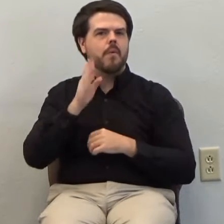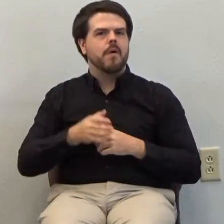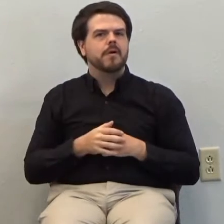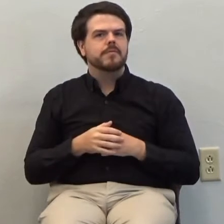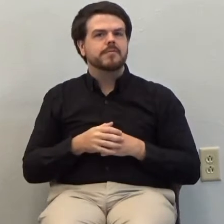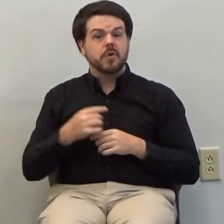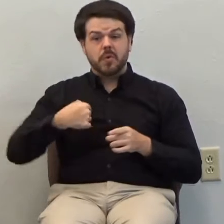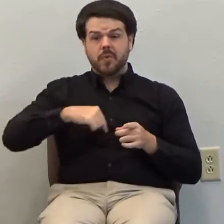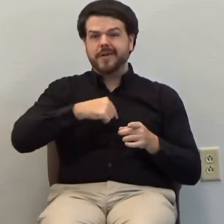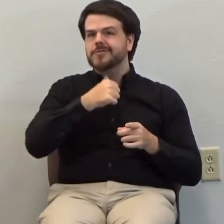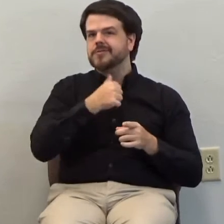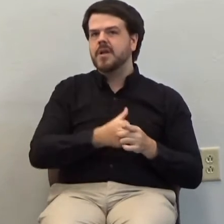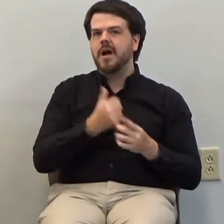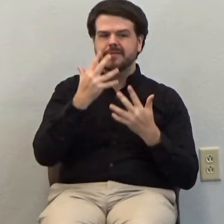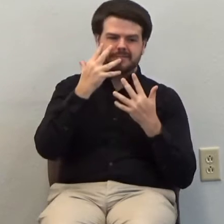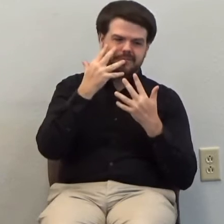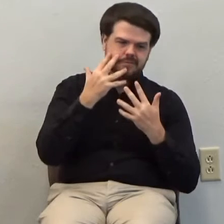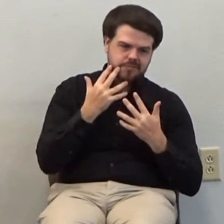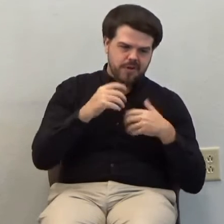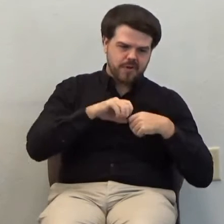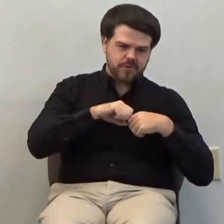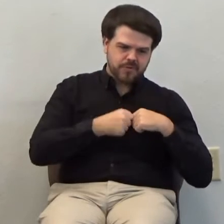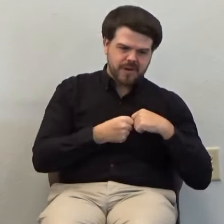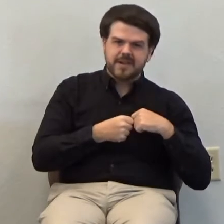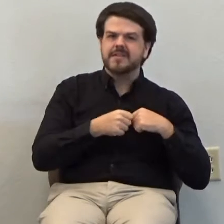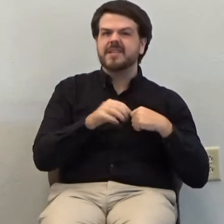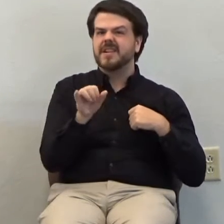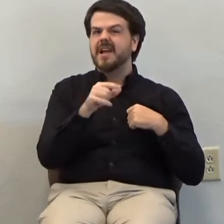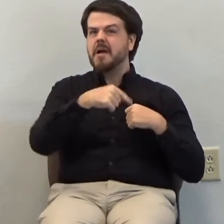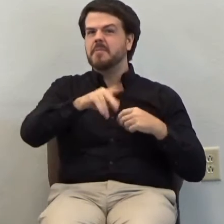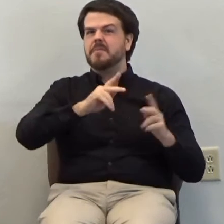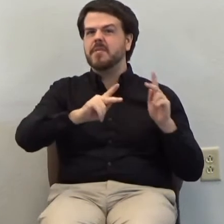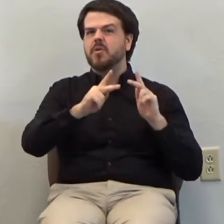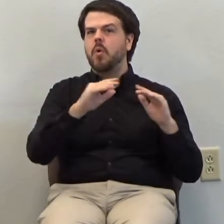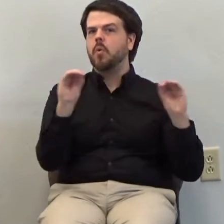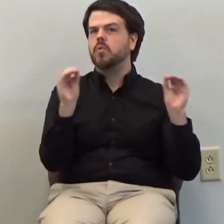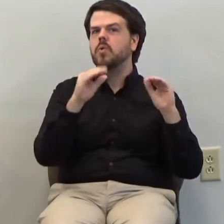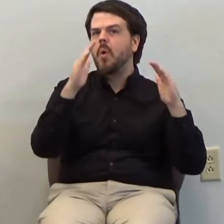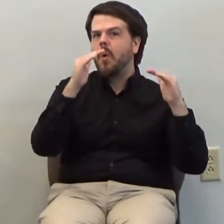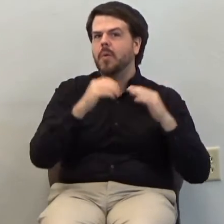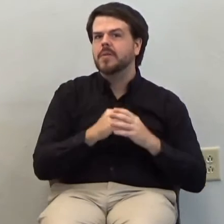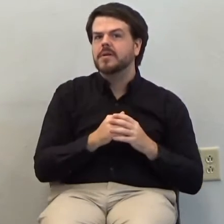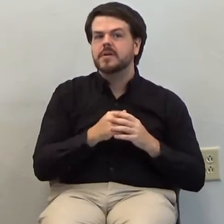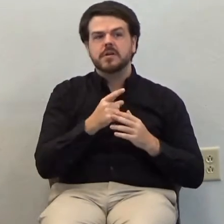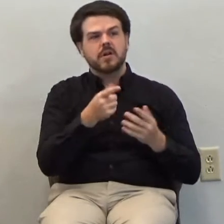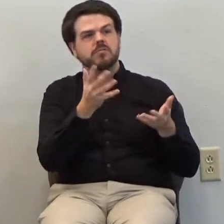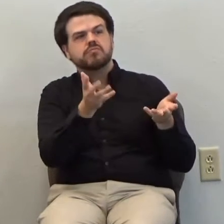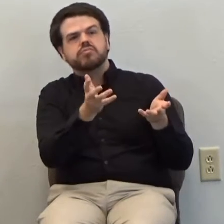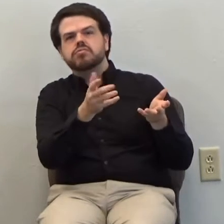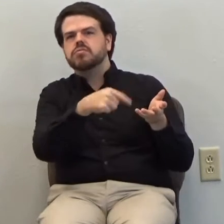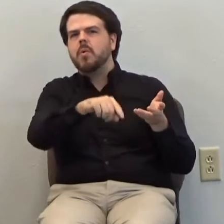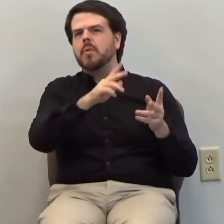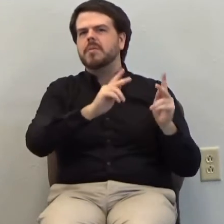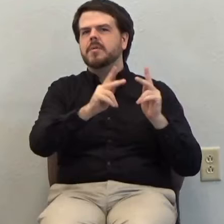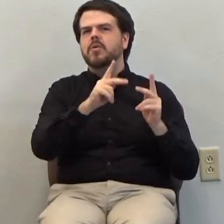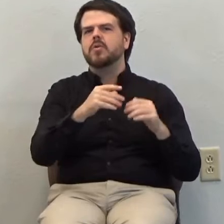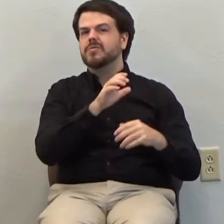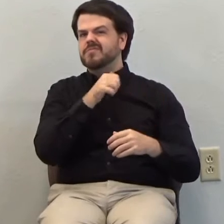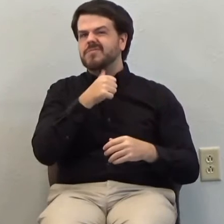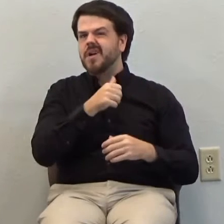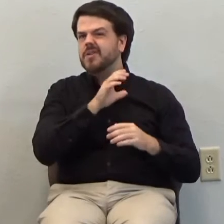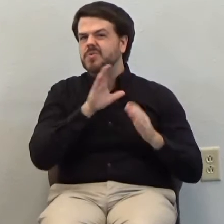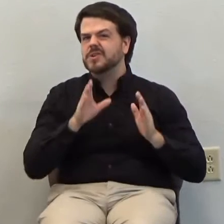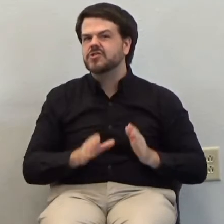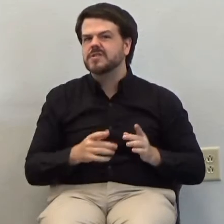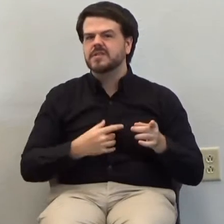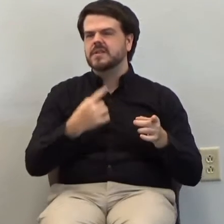who have no hope. Well, you can talk to your friends out there, and they're not Christians, and they'll say, Oh, I have a hope. But really what